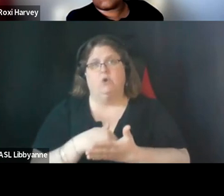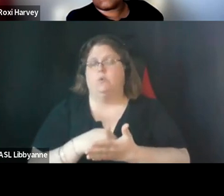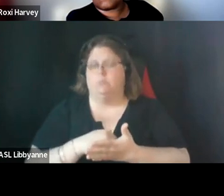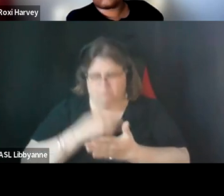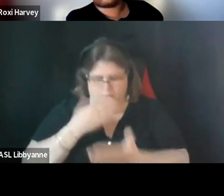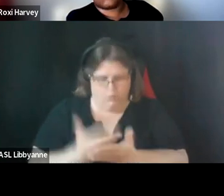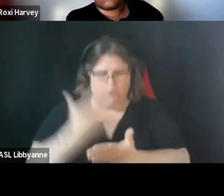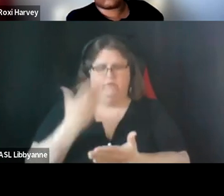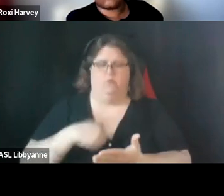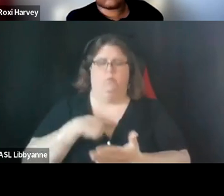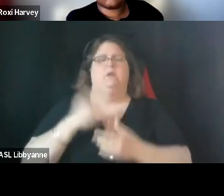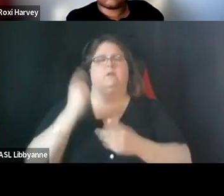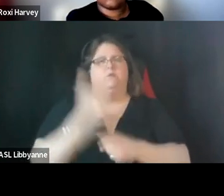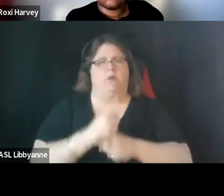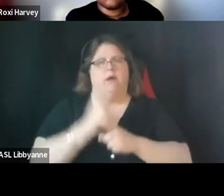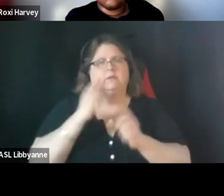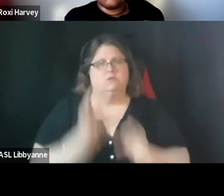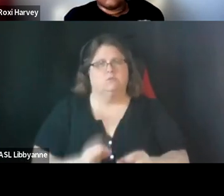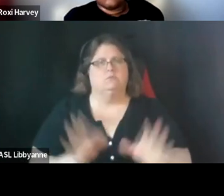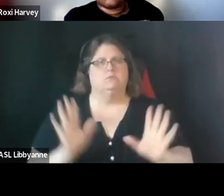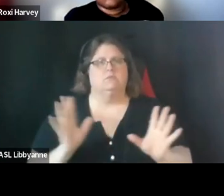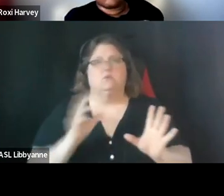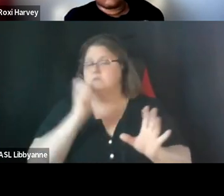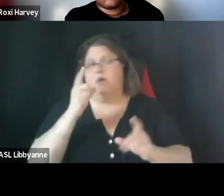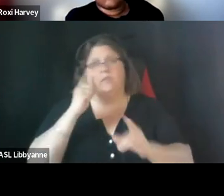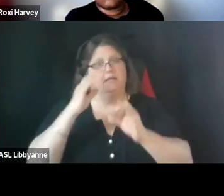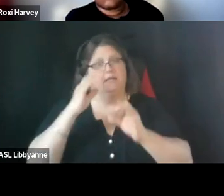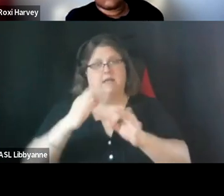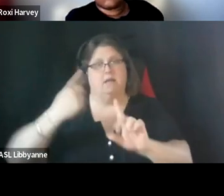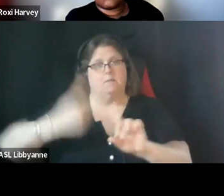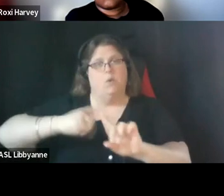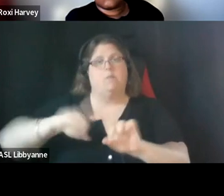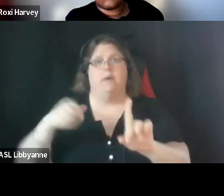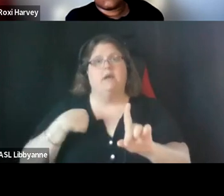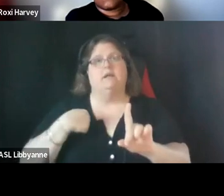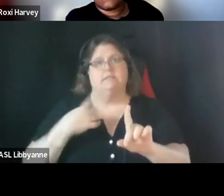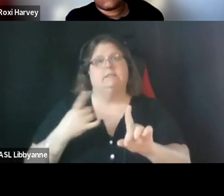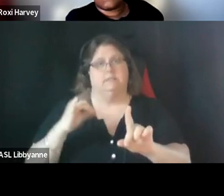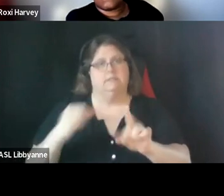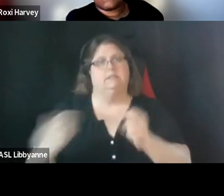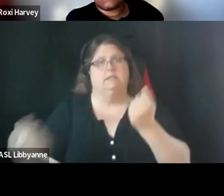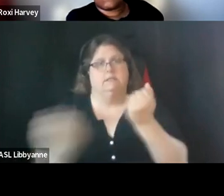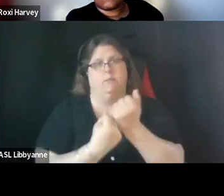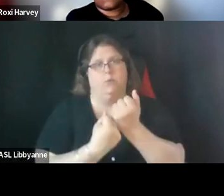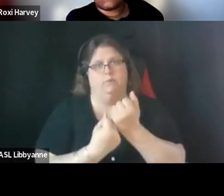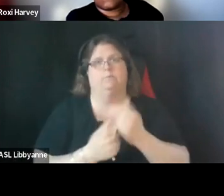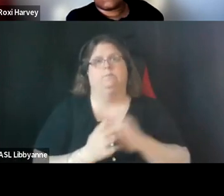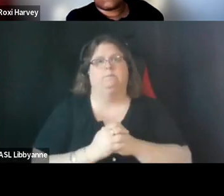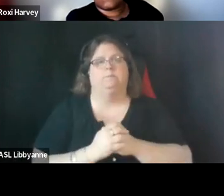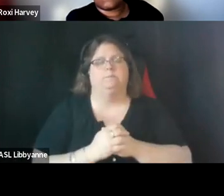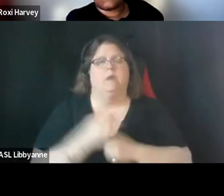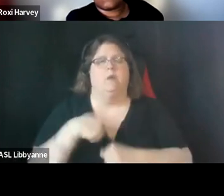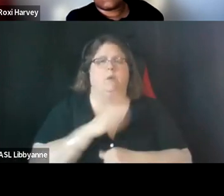decision but it was not the deciding factor thank you michael and and we will note for the minutes uh the wonderful